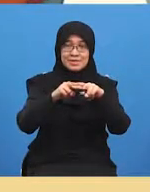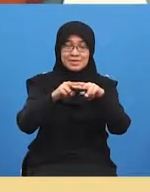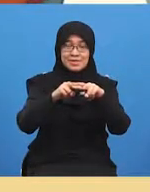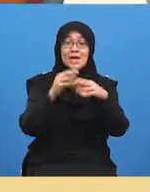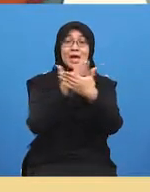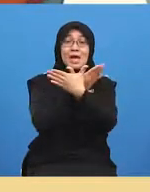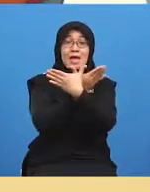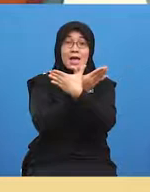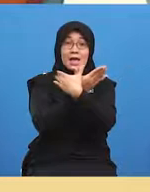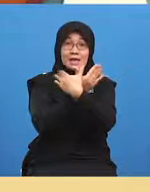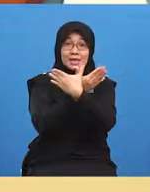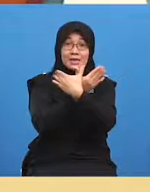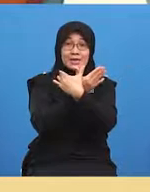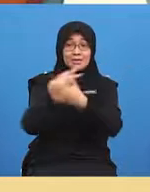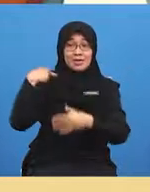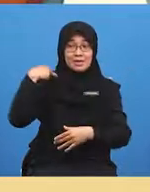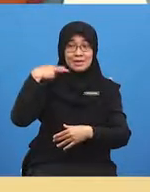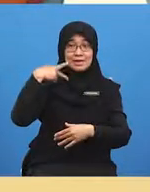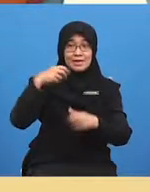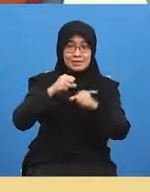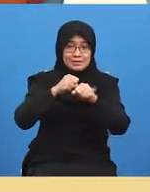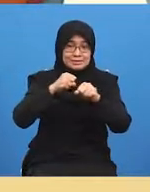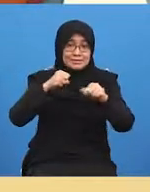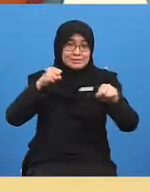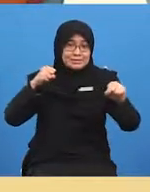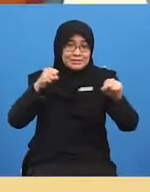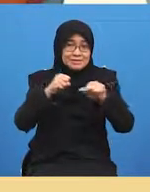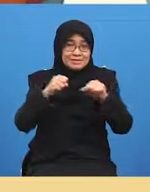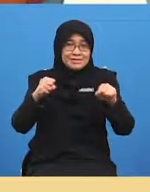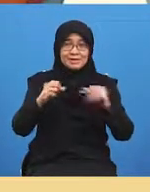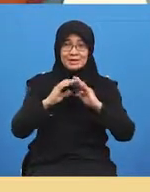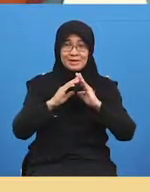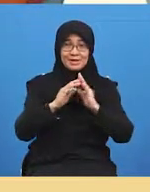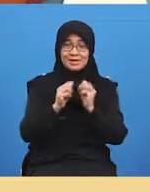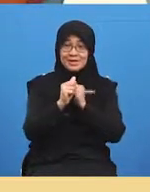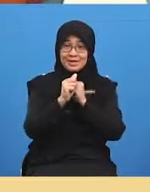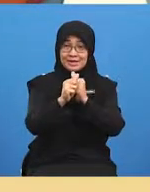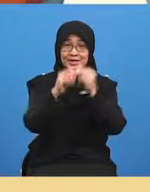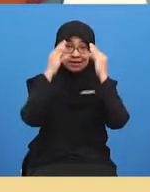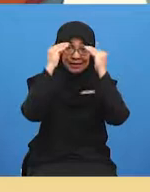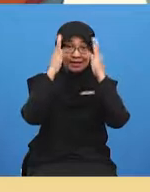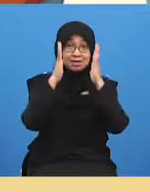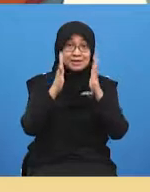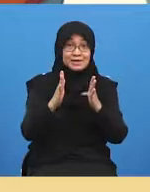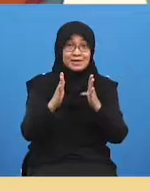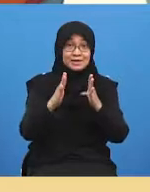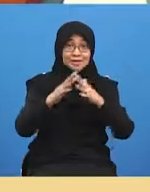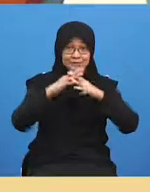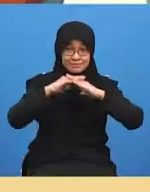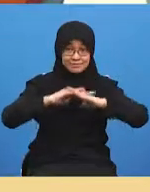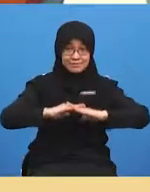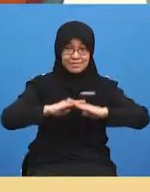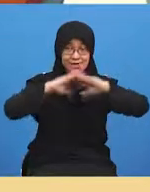stretch so we are going to reach all the way up bring our hands down